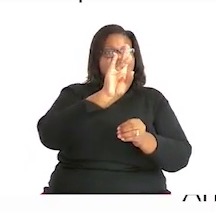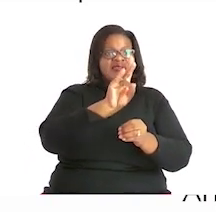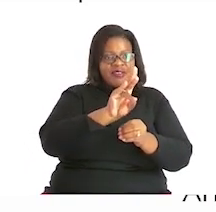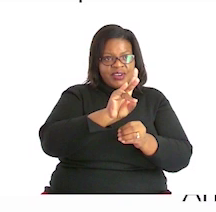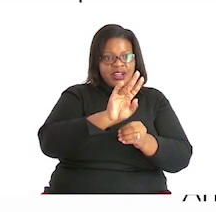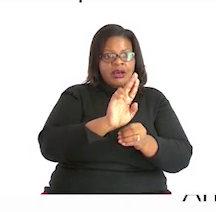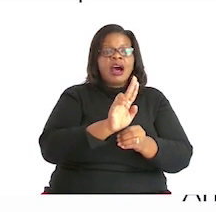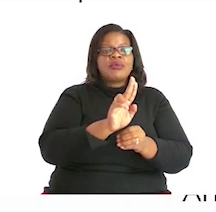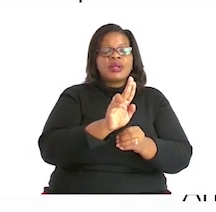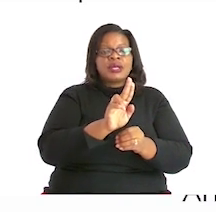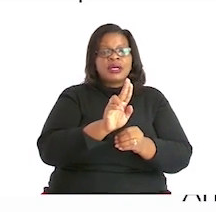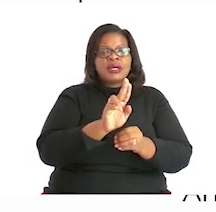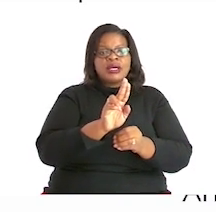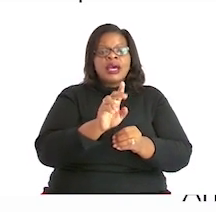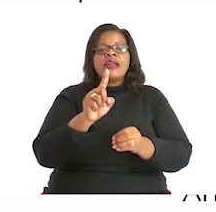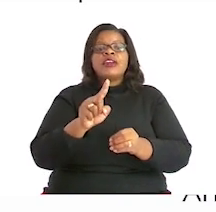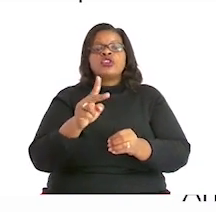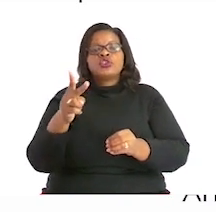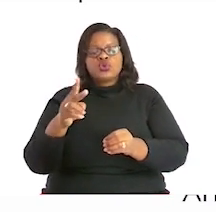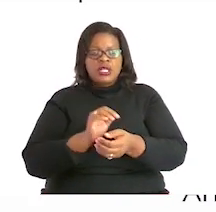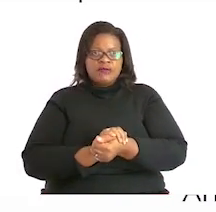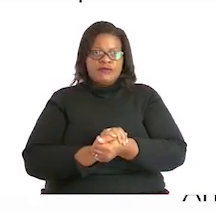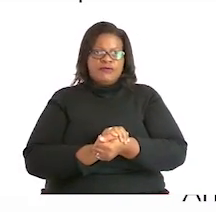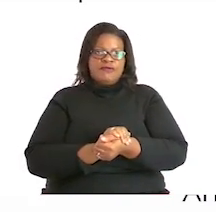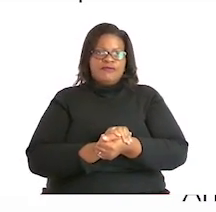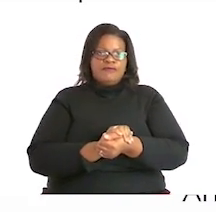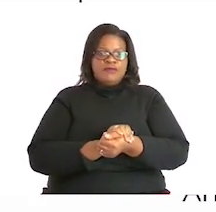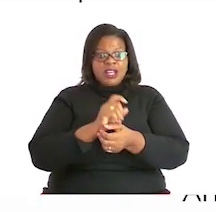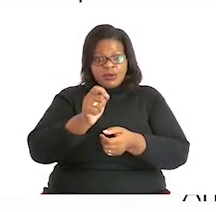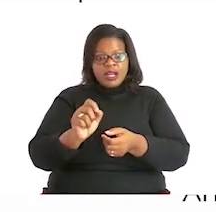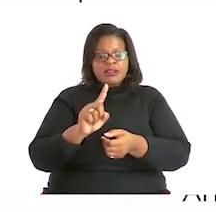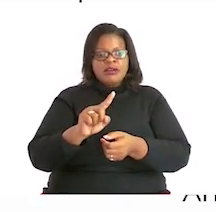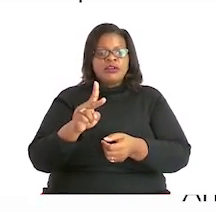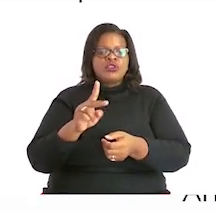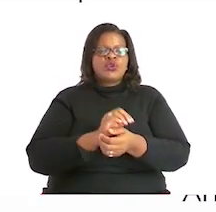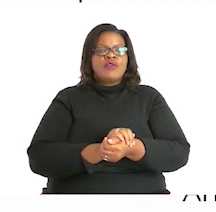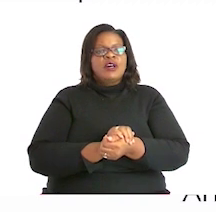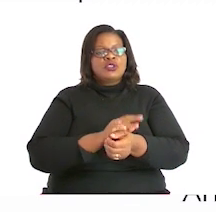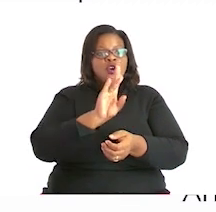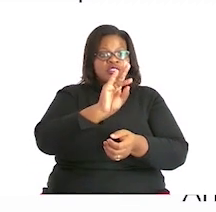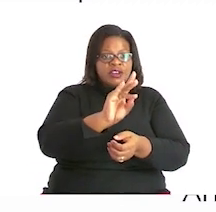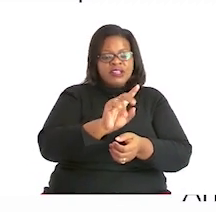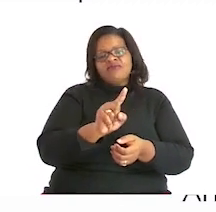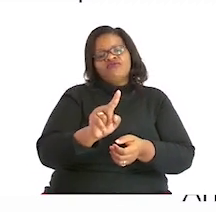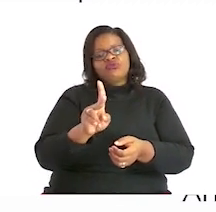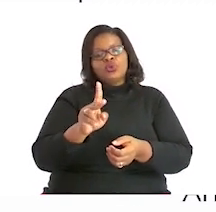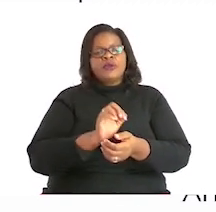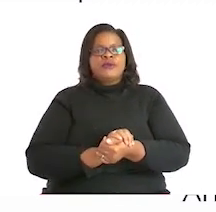and then we also hear twelve, and then we're going to write the twelve. You want to try one more example?